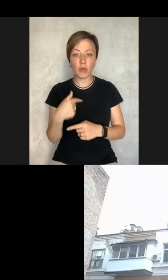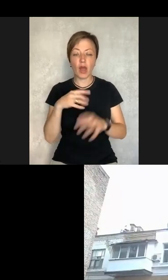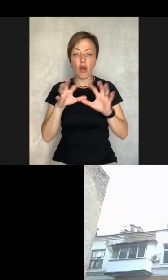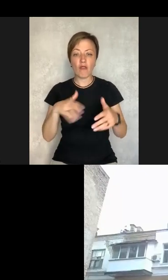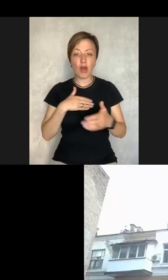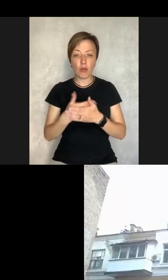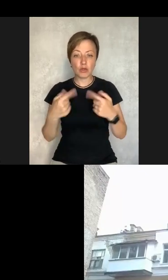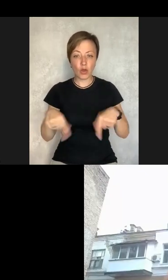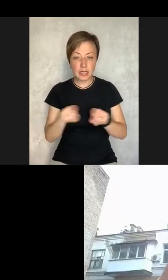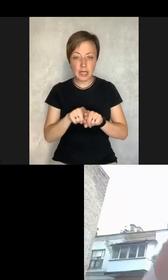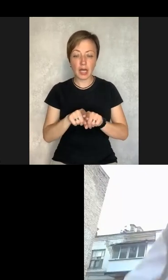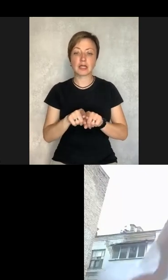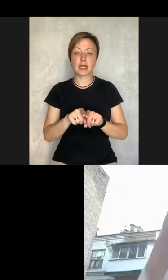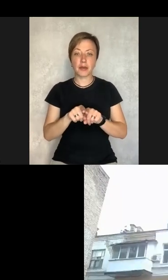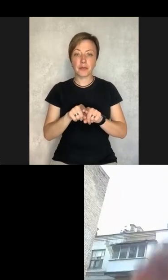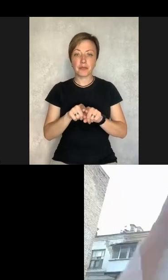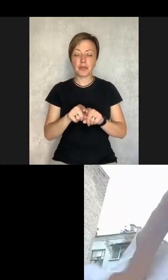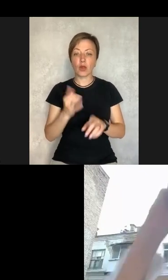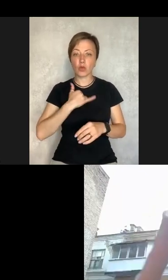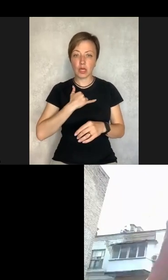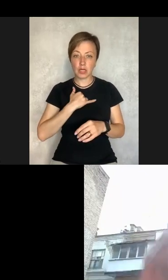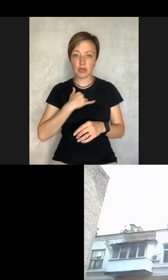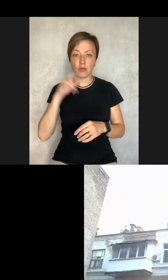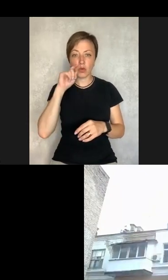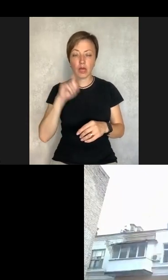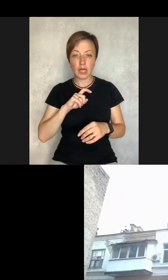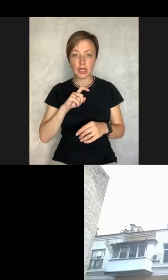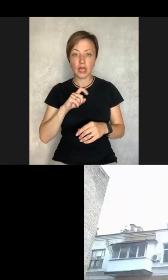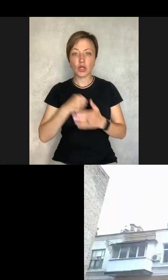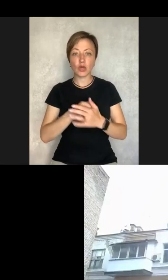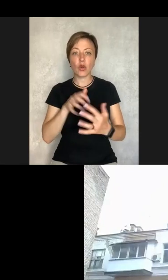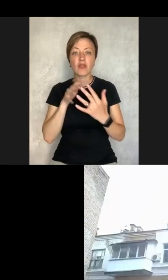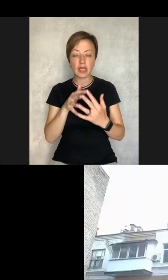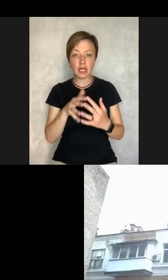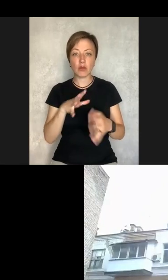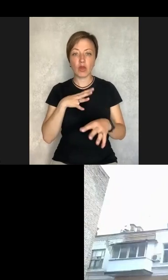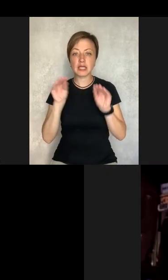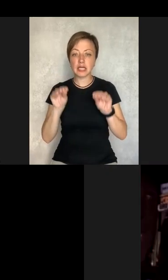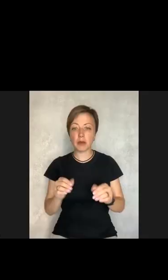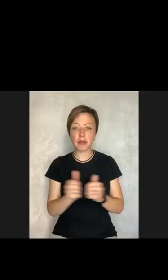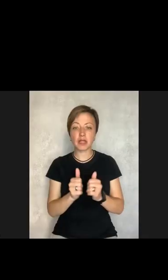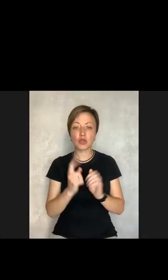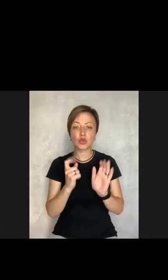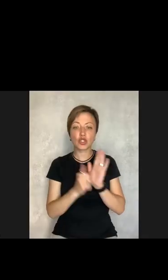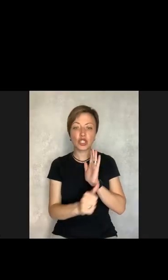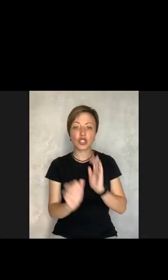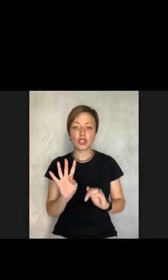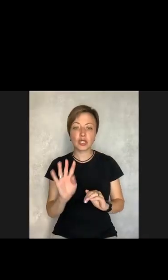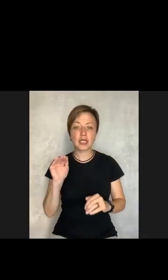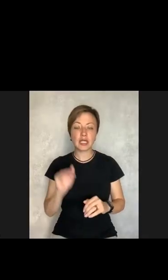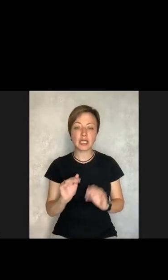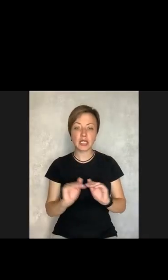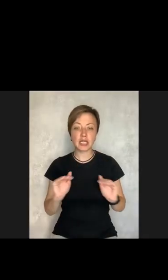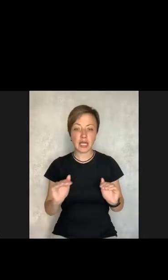activist in my city, in the city of Ternopoli. I'm the head of the NGO. So before the war, the statistics was that